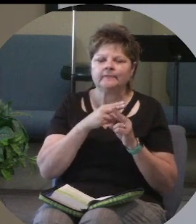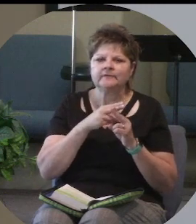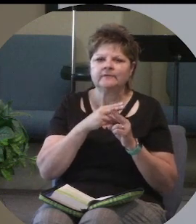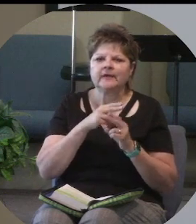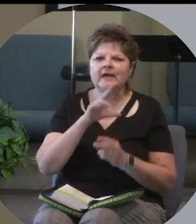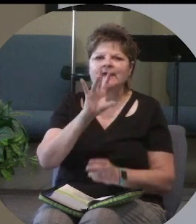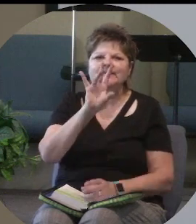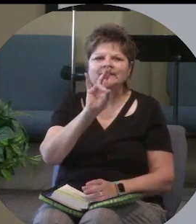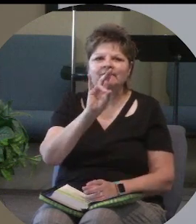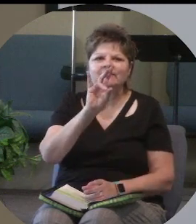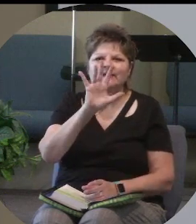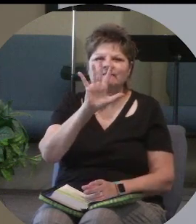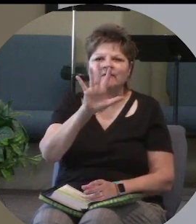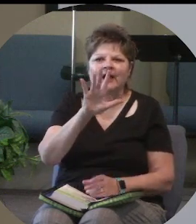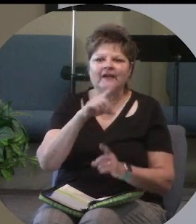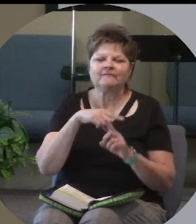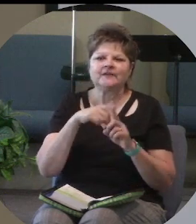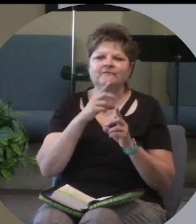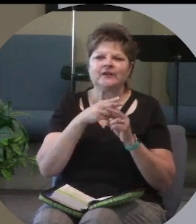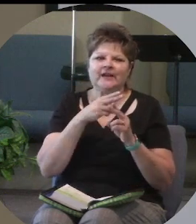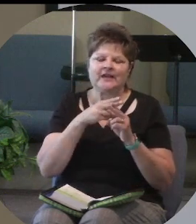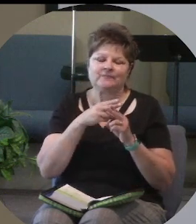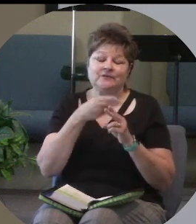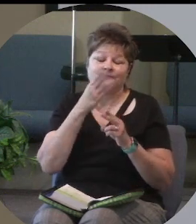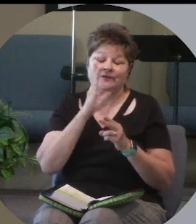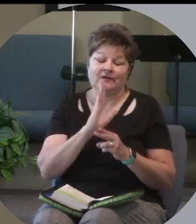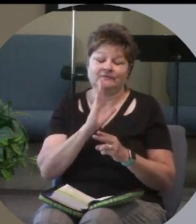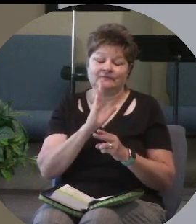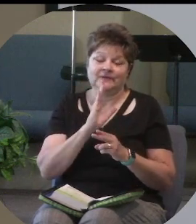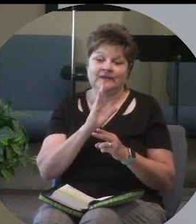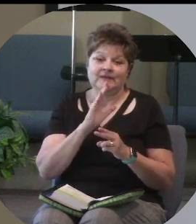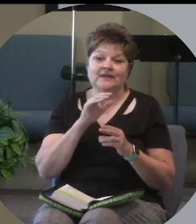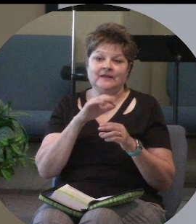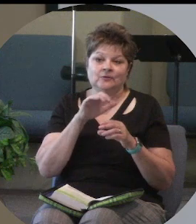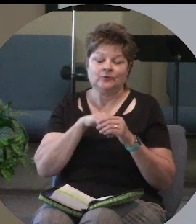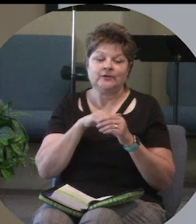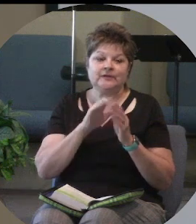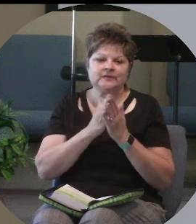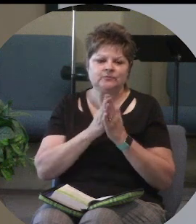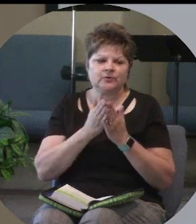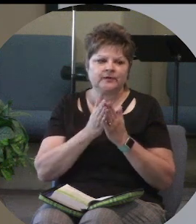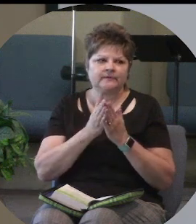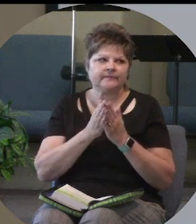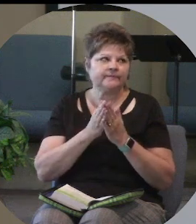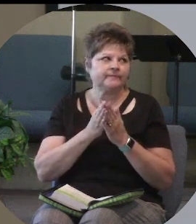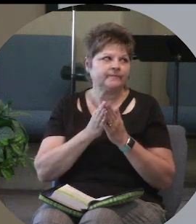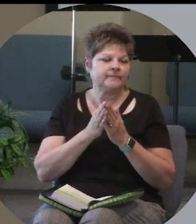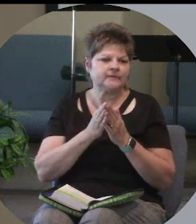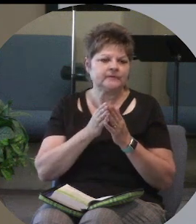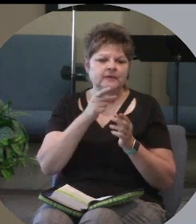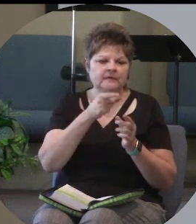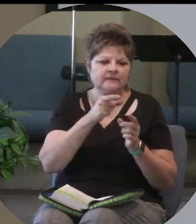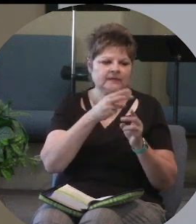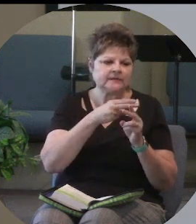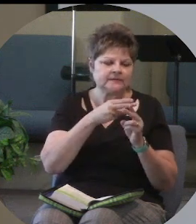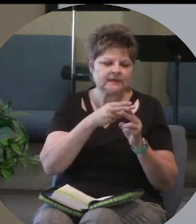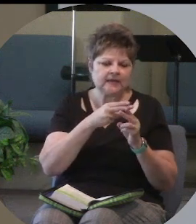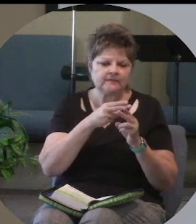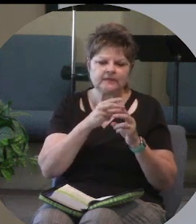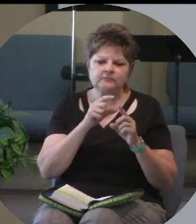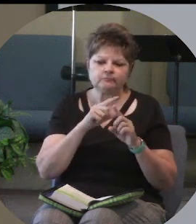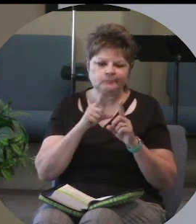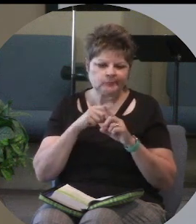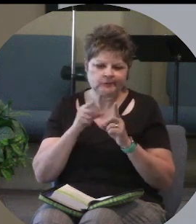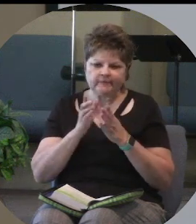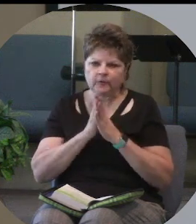Seventy-five different names of God in this book. And it's just, you say, this is the name and these are different prayers